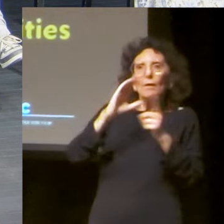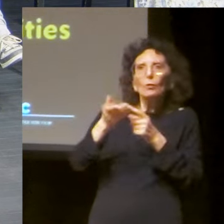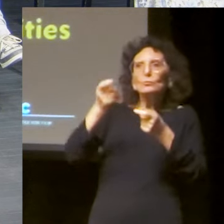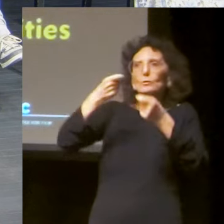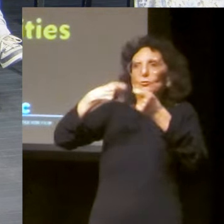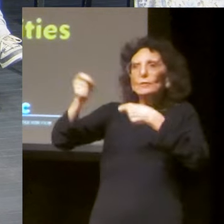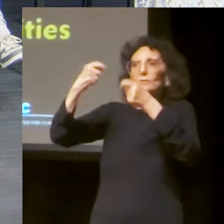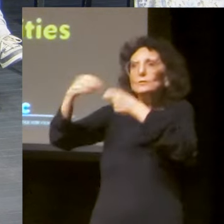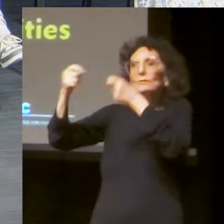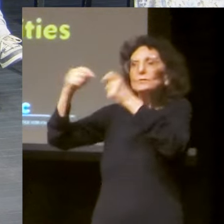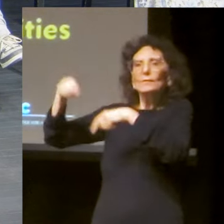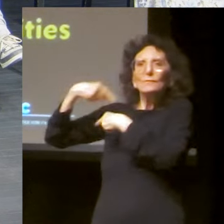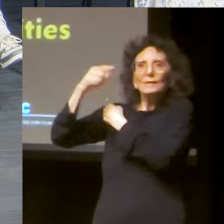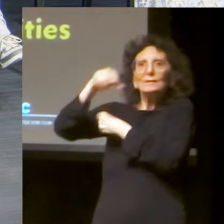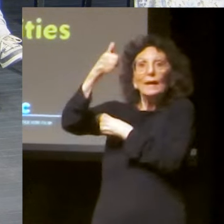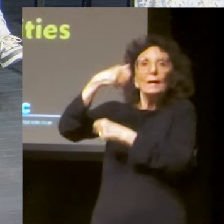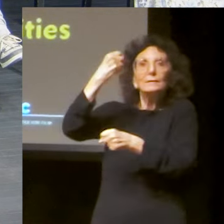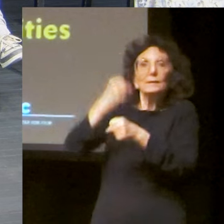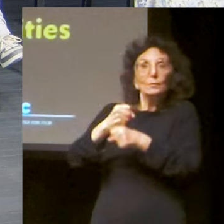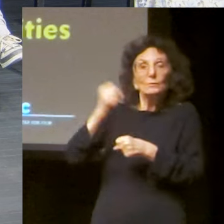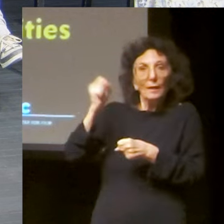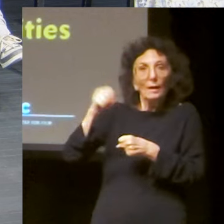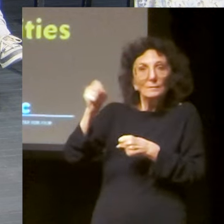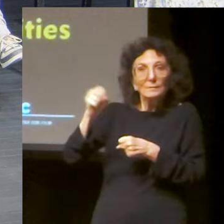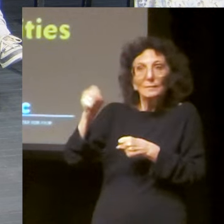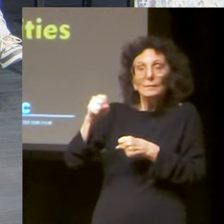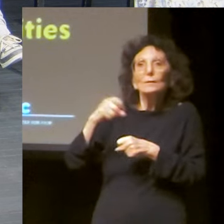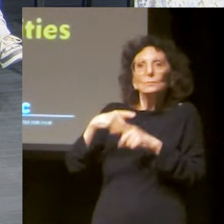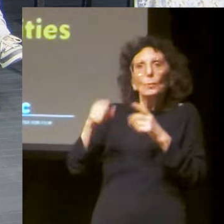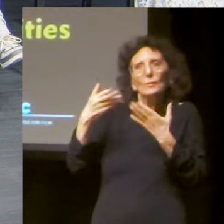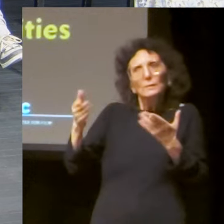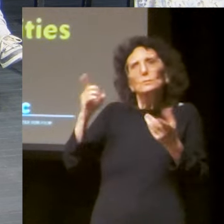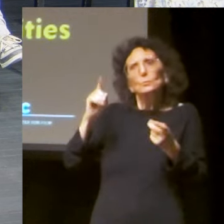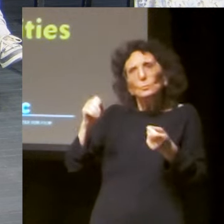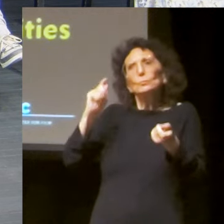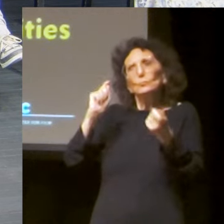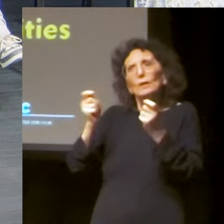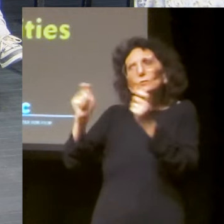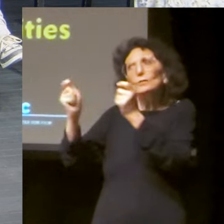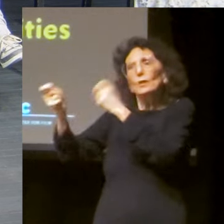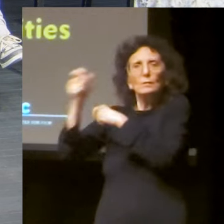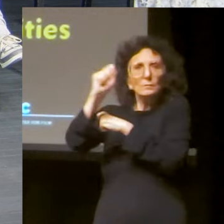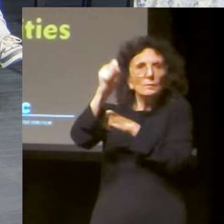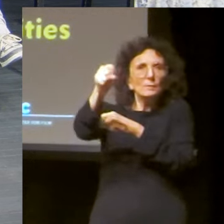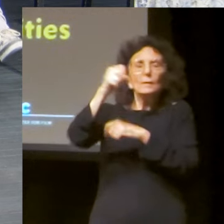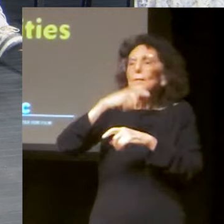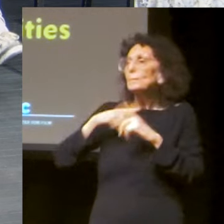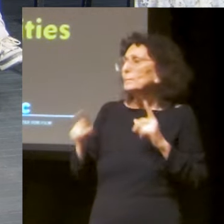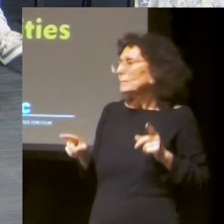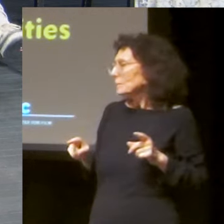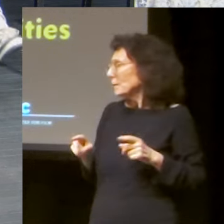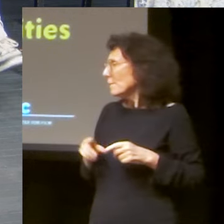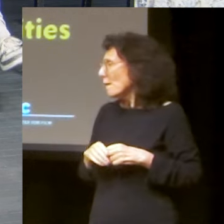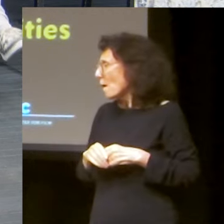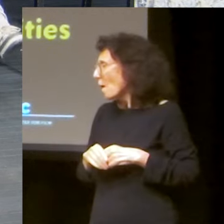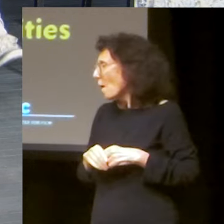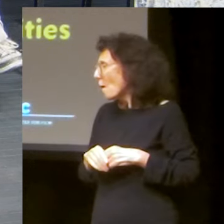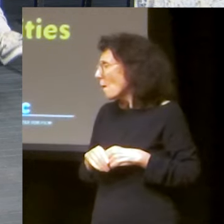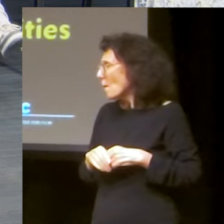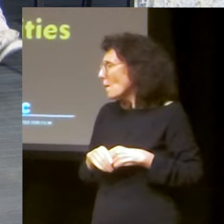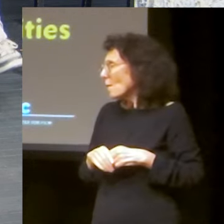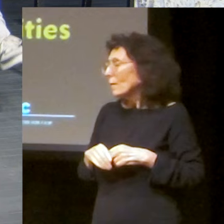we're, we're, yeah, and we've gone through, you know, three major cultural movements in the last 10 years, right?